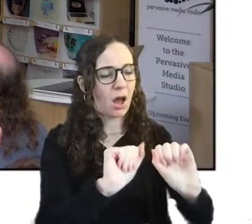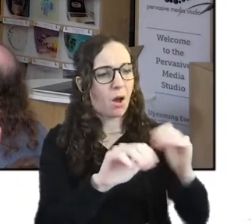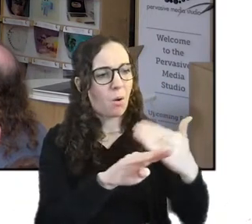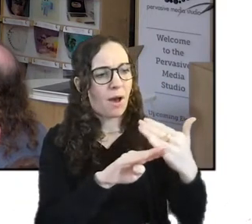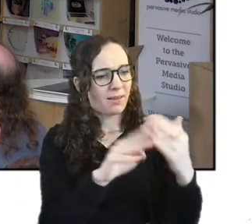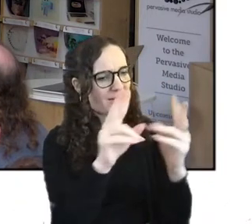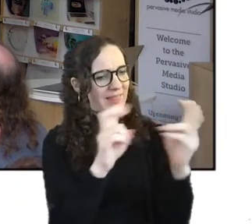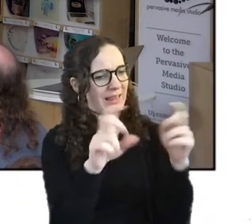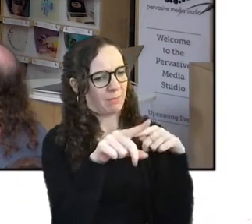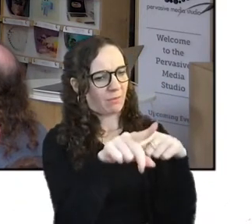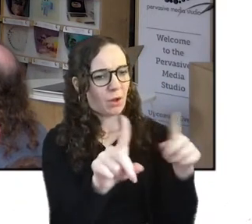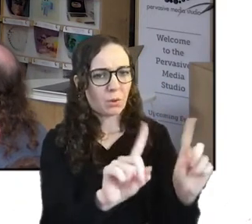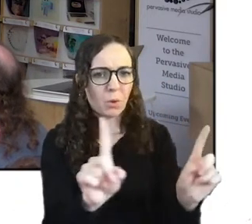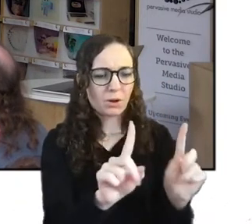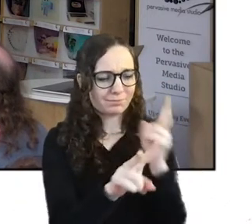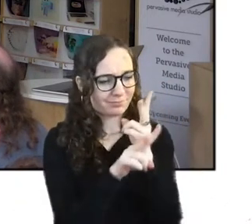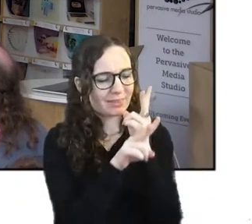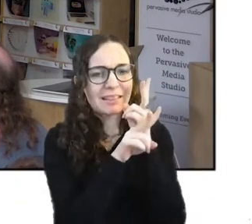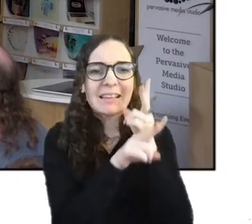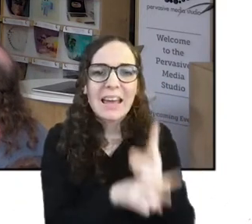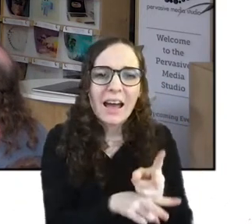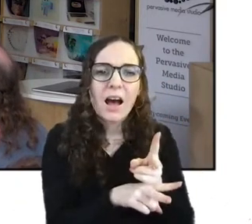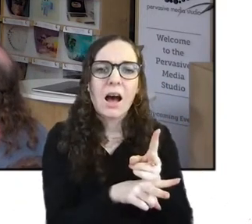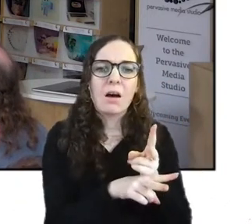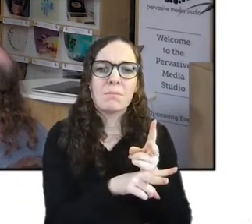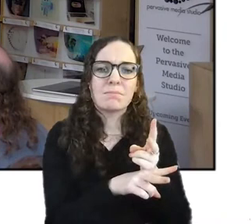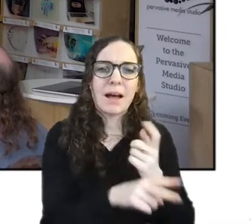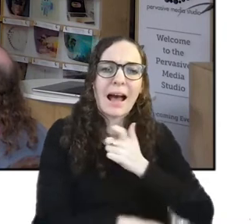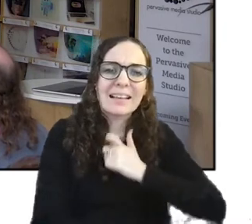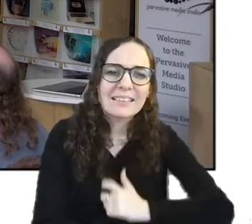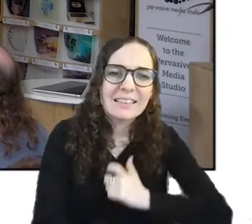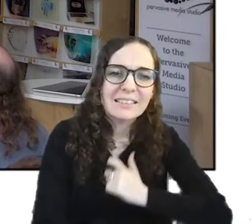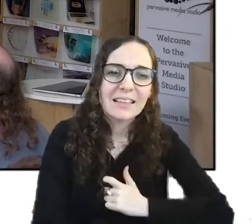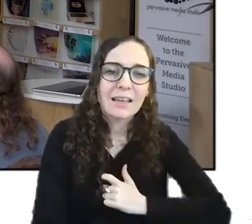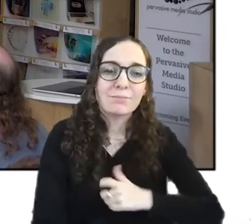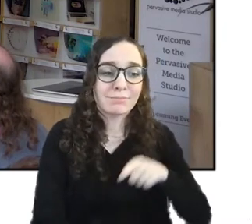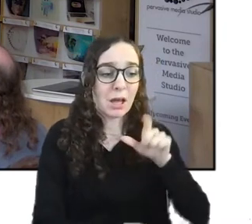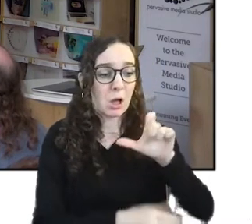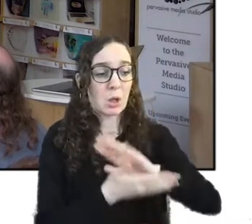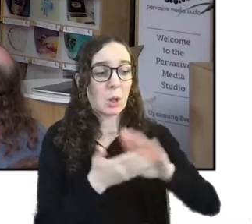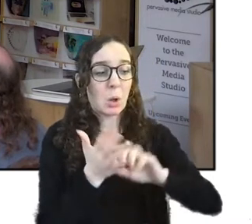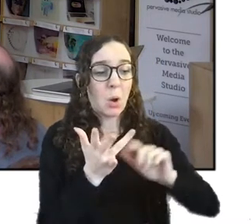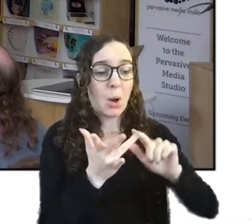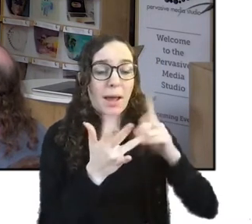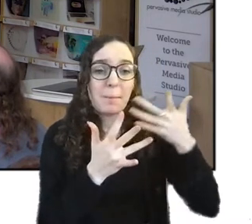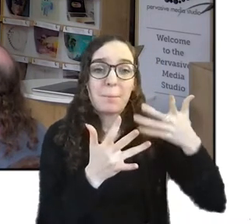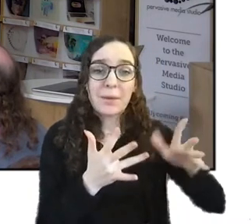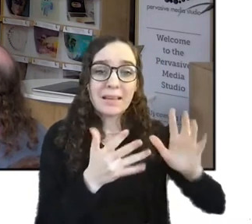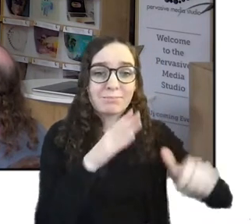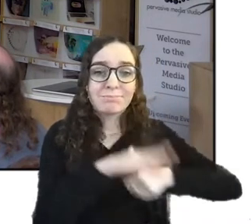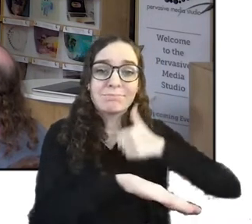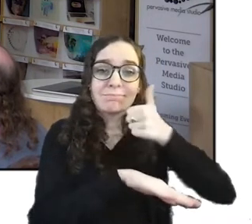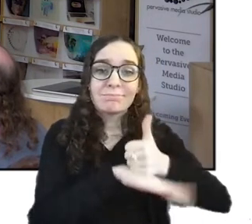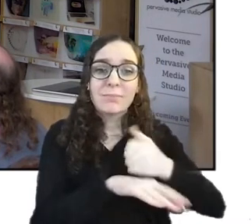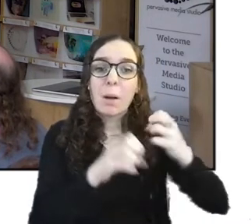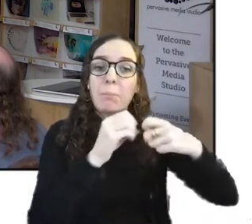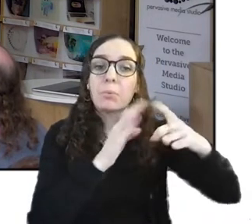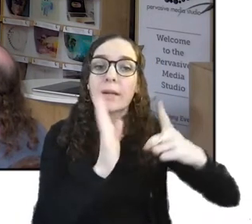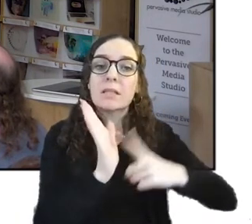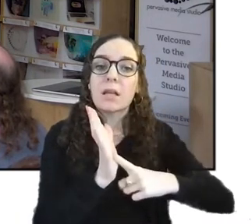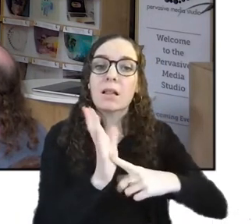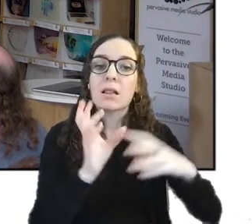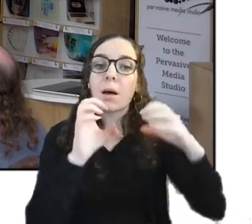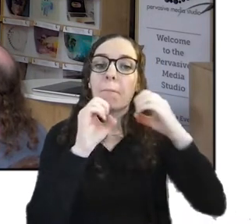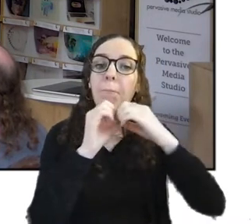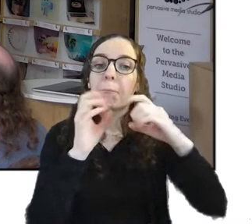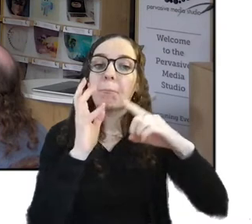identity chloe co-founded bristol butch bar and co-facilitates queer death cafe so i'll hand you over